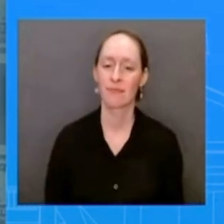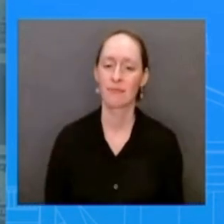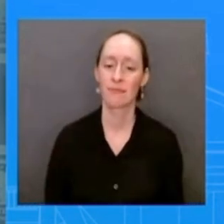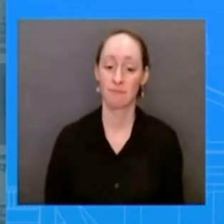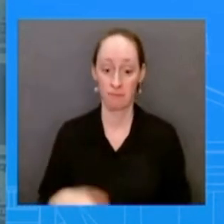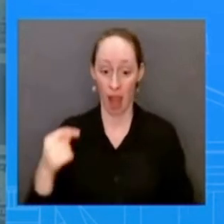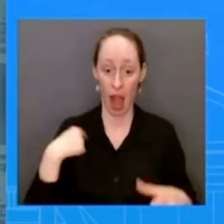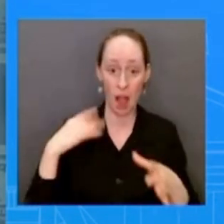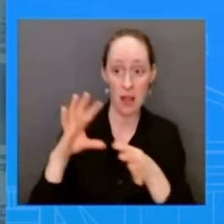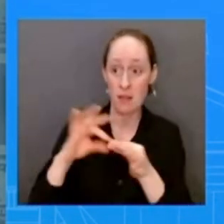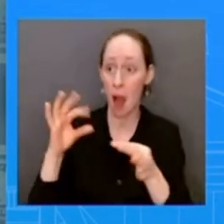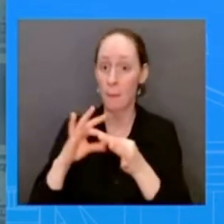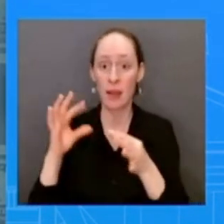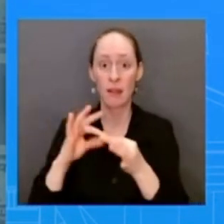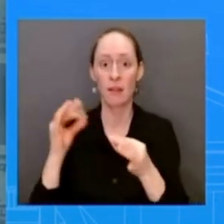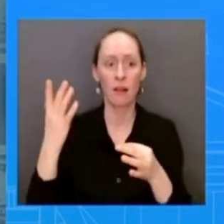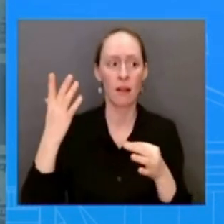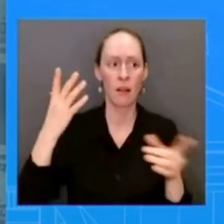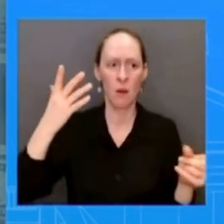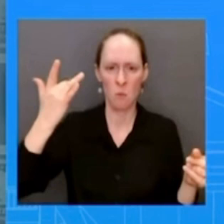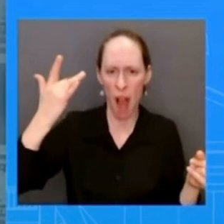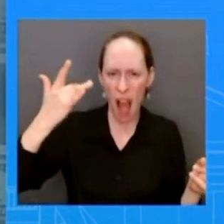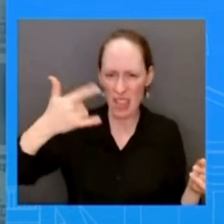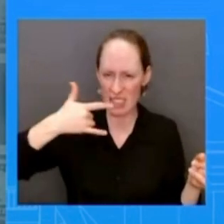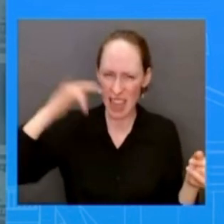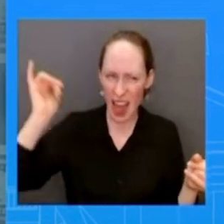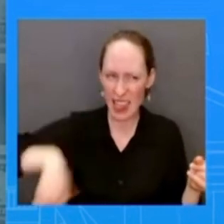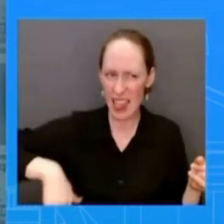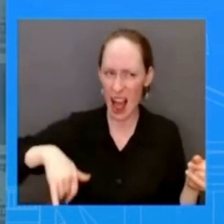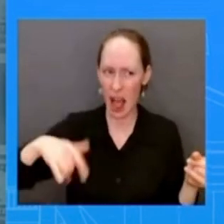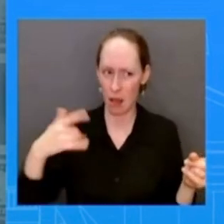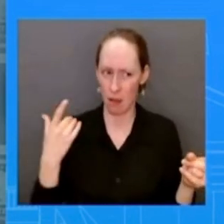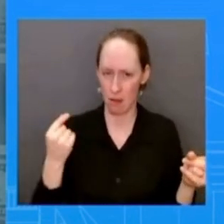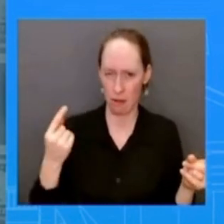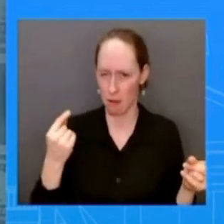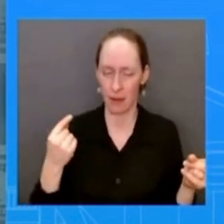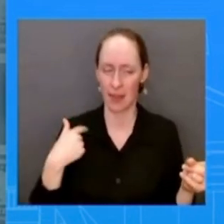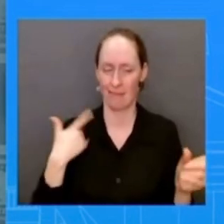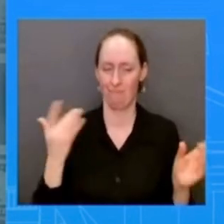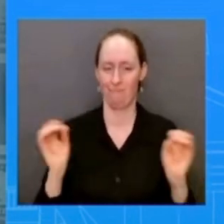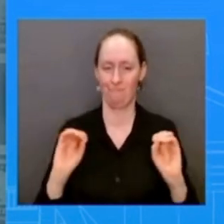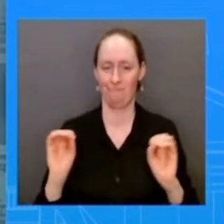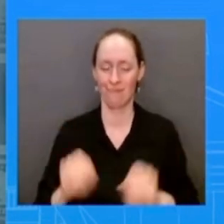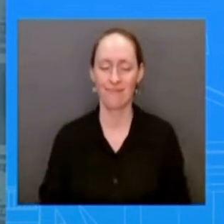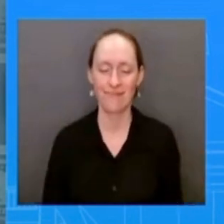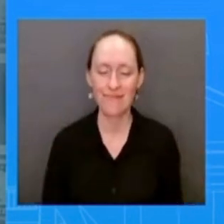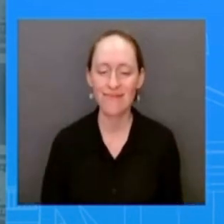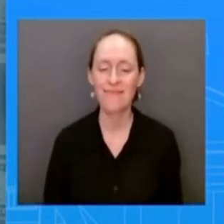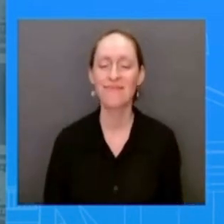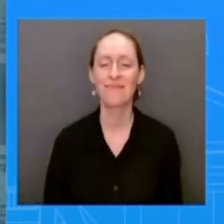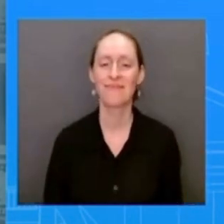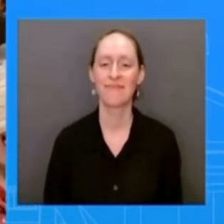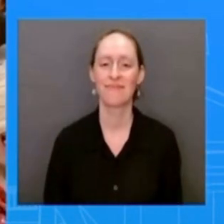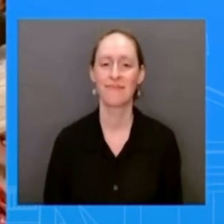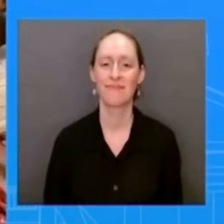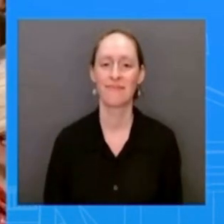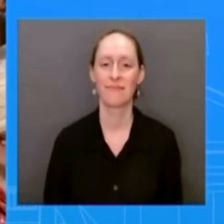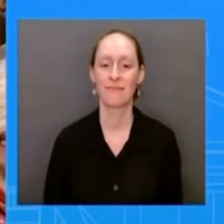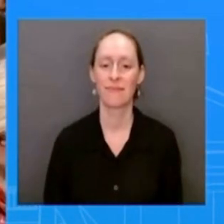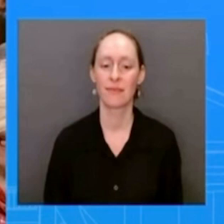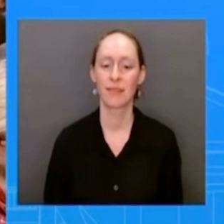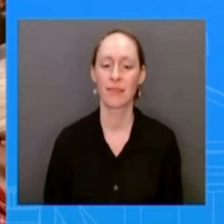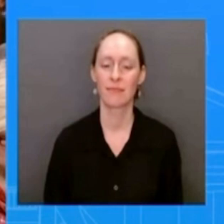of chinese officials go ahead mike thanks kareen uh back on the issue of mexico and the four americans that were kidnapped there